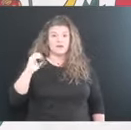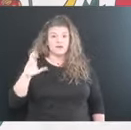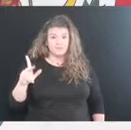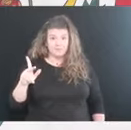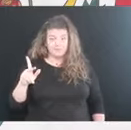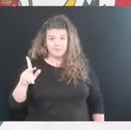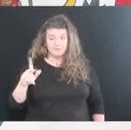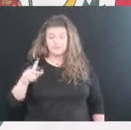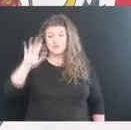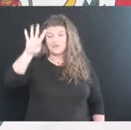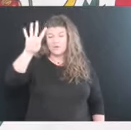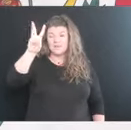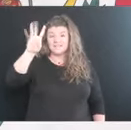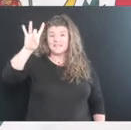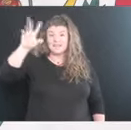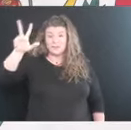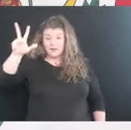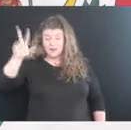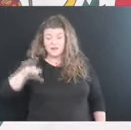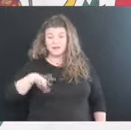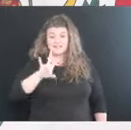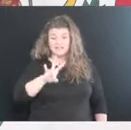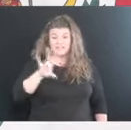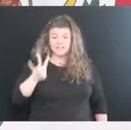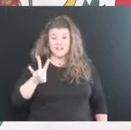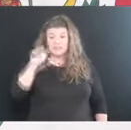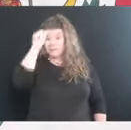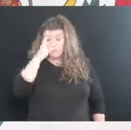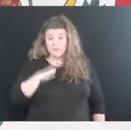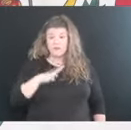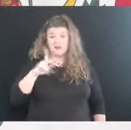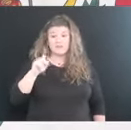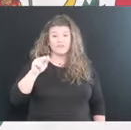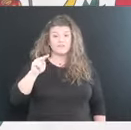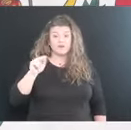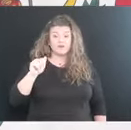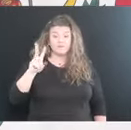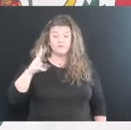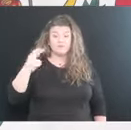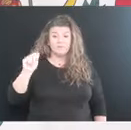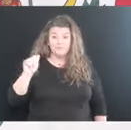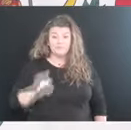The 4,683 death a 77 year old male from Kanawha County.